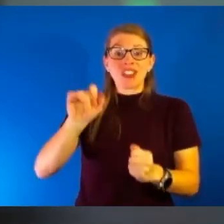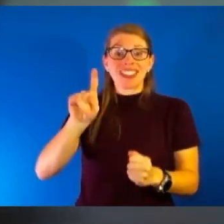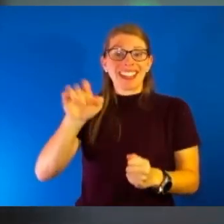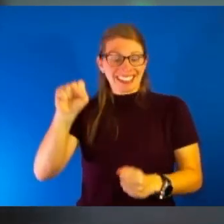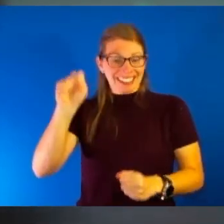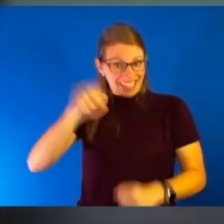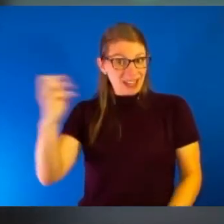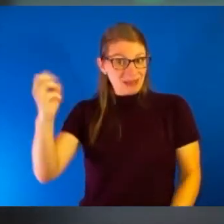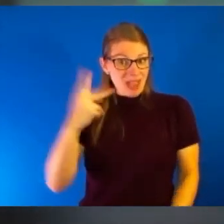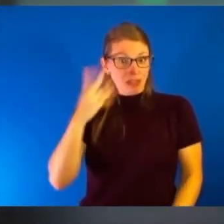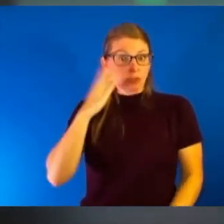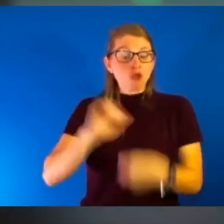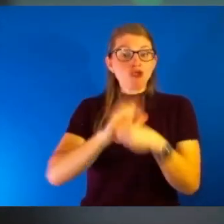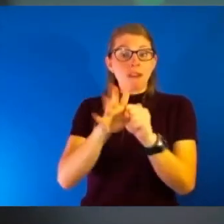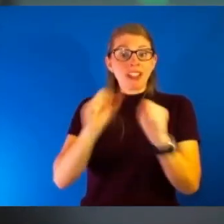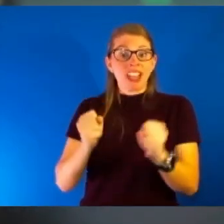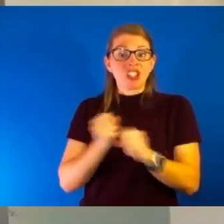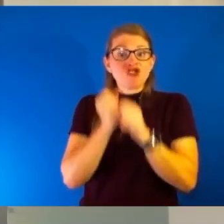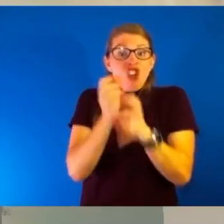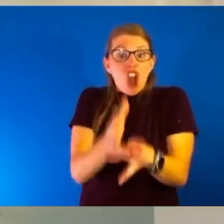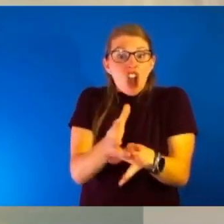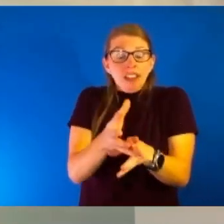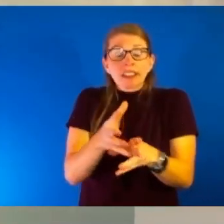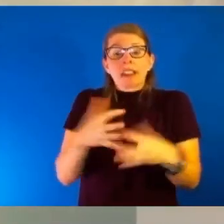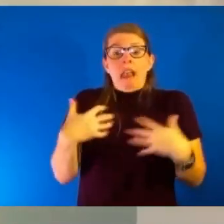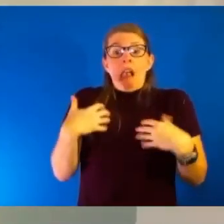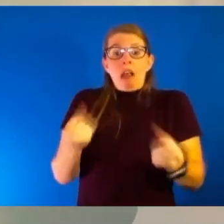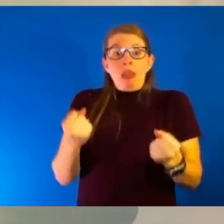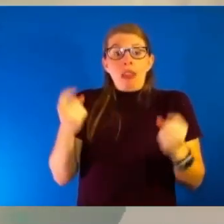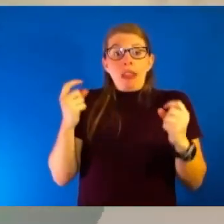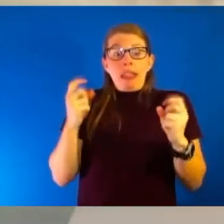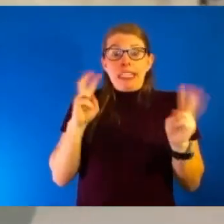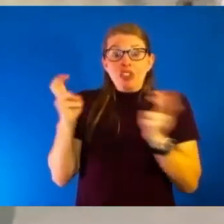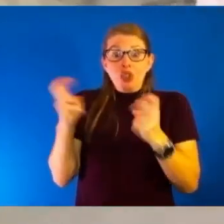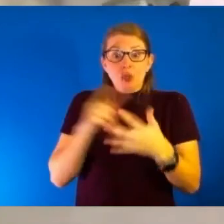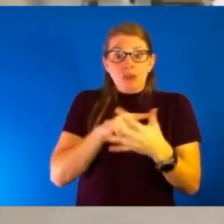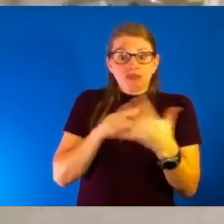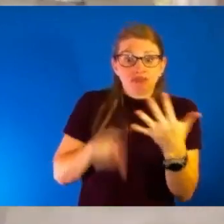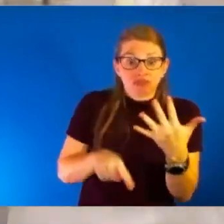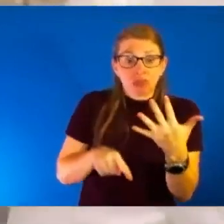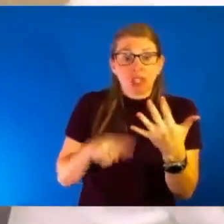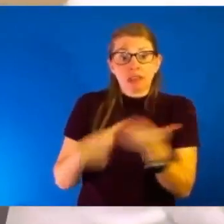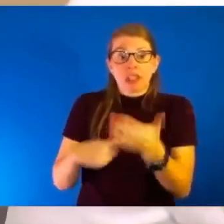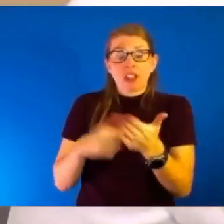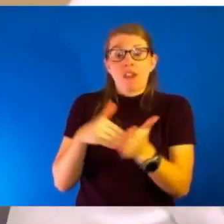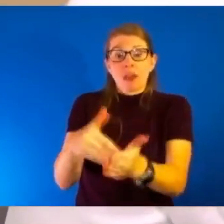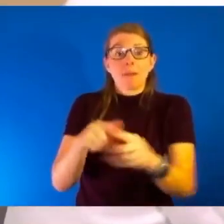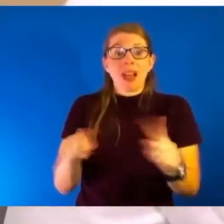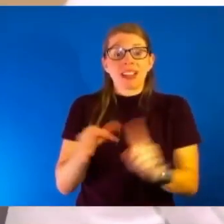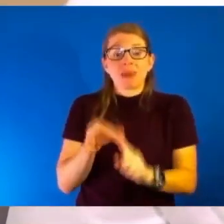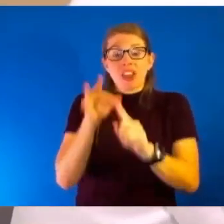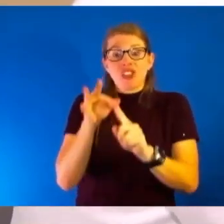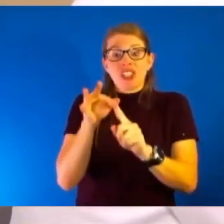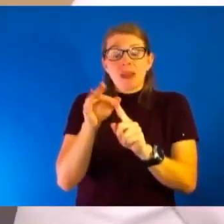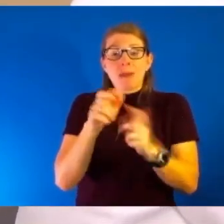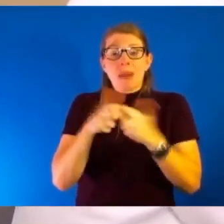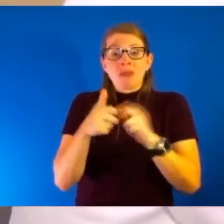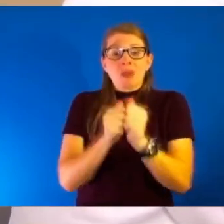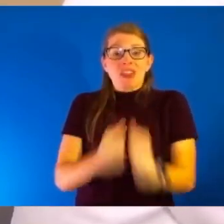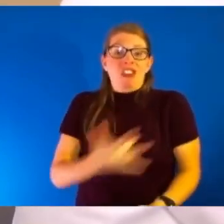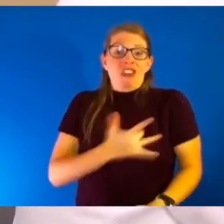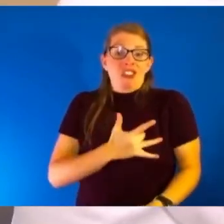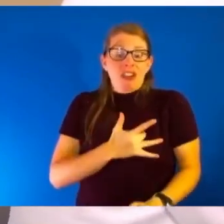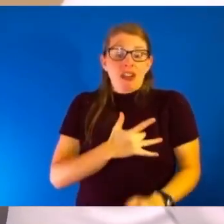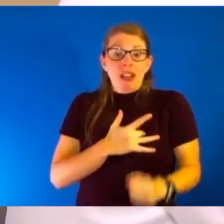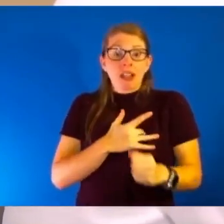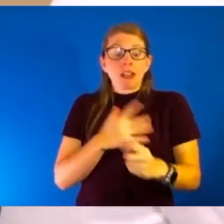can cause a number of health issues. We talk about this all the time. But especially issues with the heart. We're going to talk about the advances in